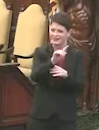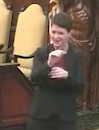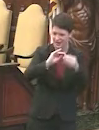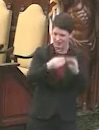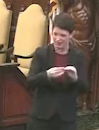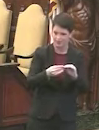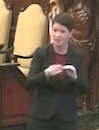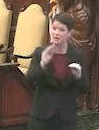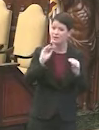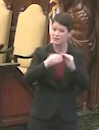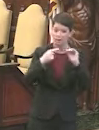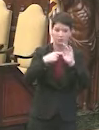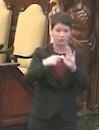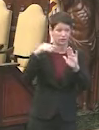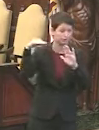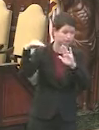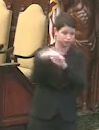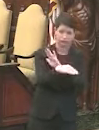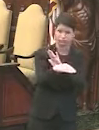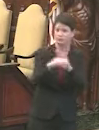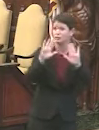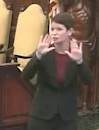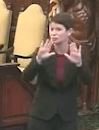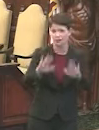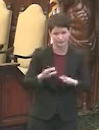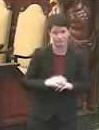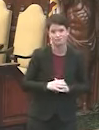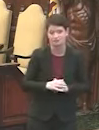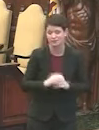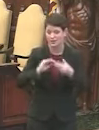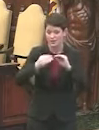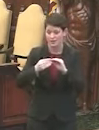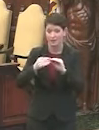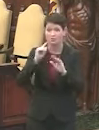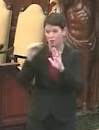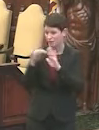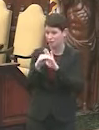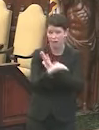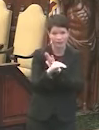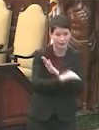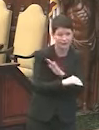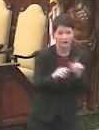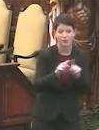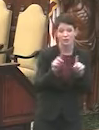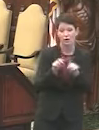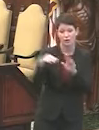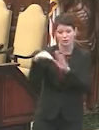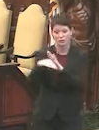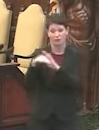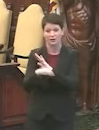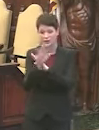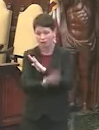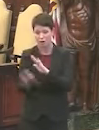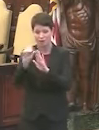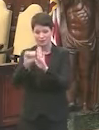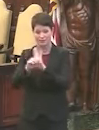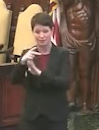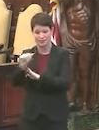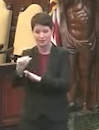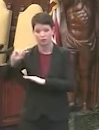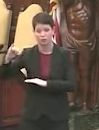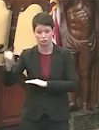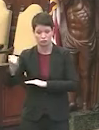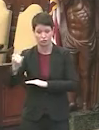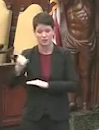These numbers overall are showing a significant decrease in the past few weeks. Our case counts are falling, and they're also falling in the state of Pennsylvania and in New